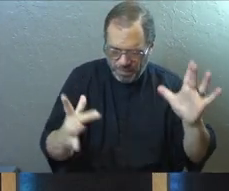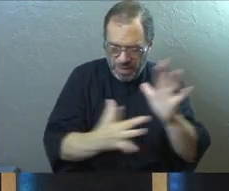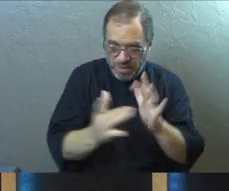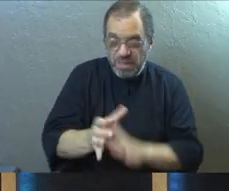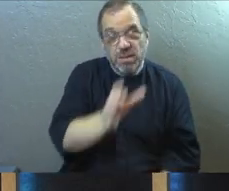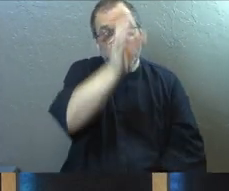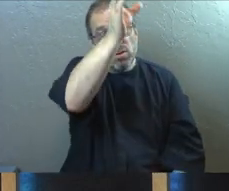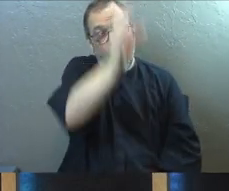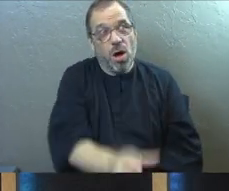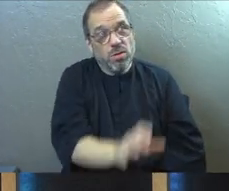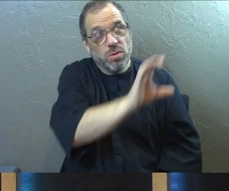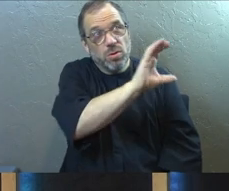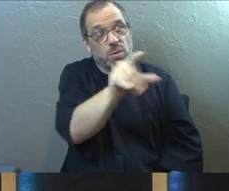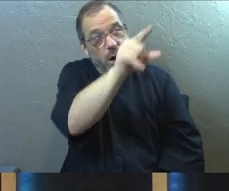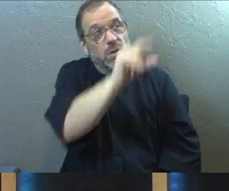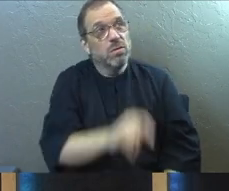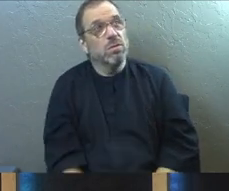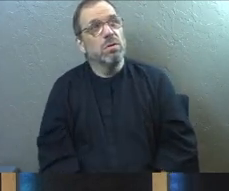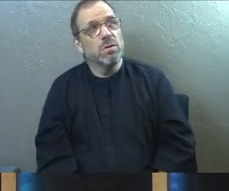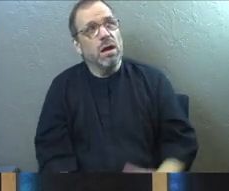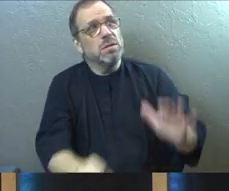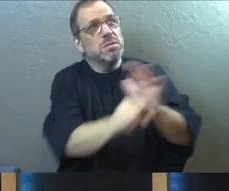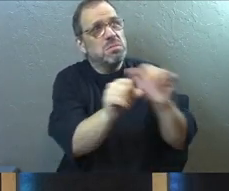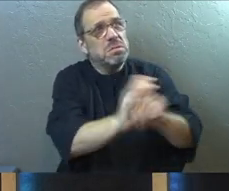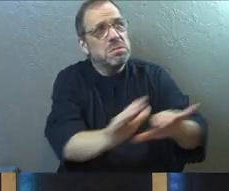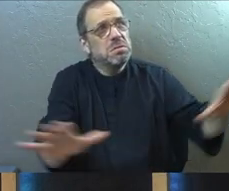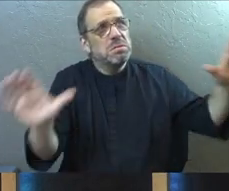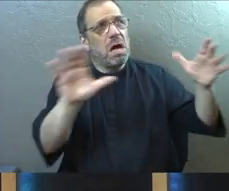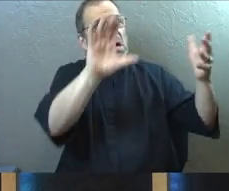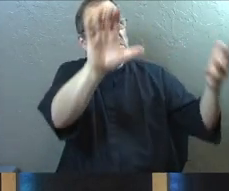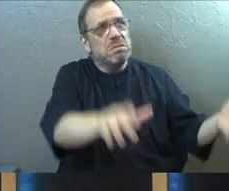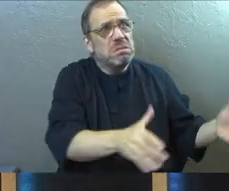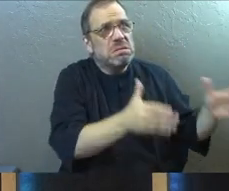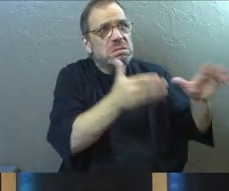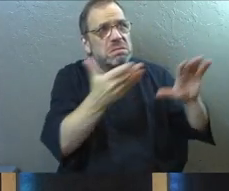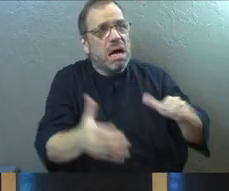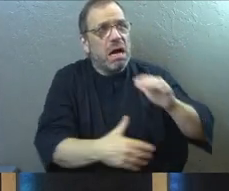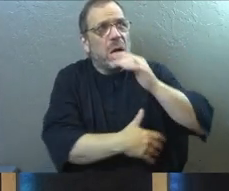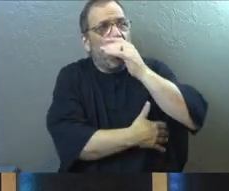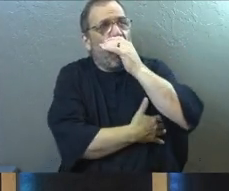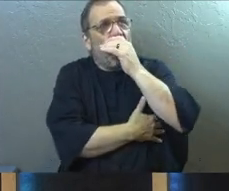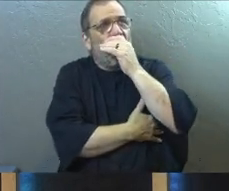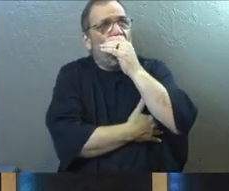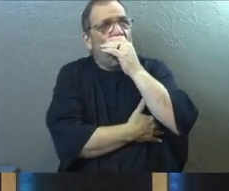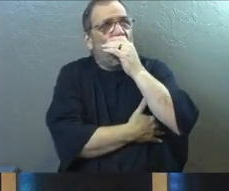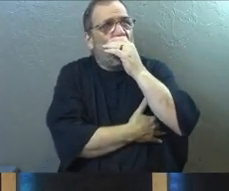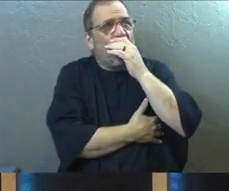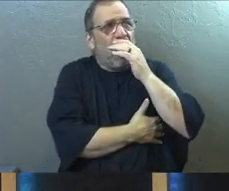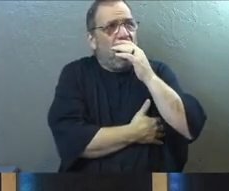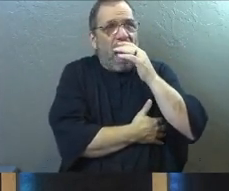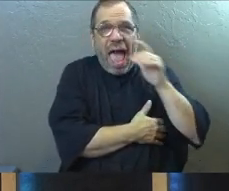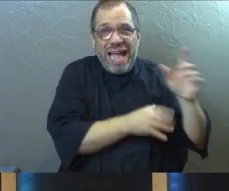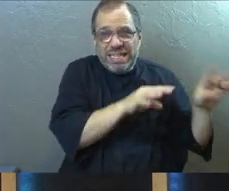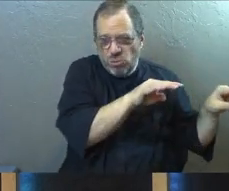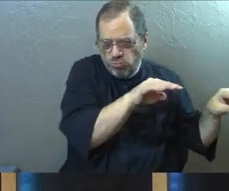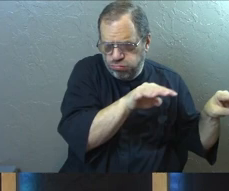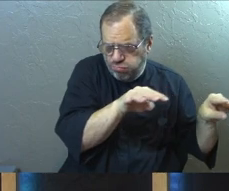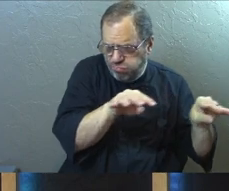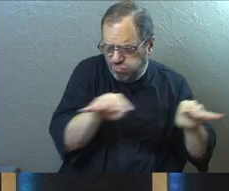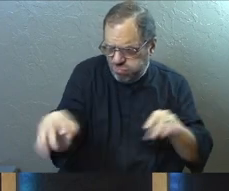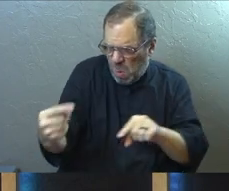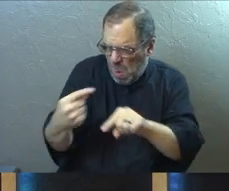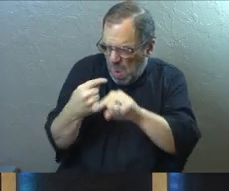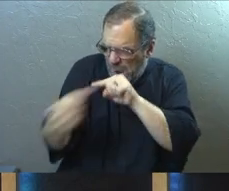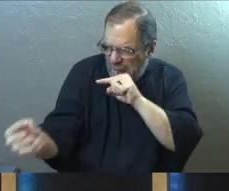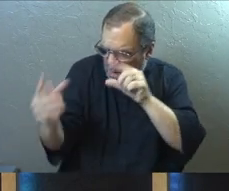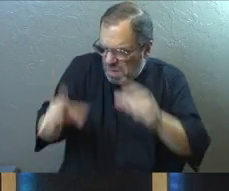he's on the cross and he's dying and he's being tortured and he looks across at his very real